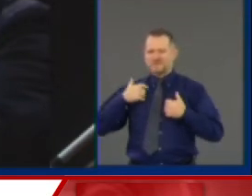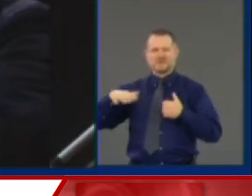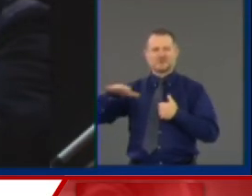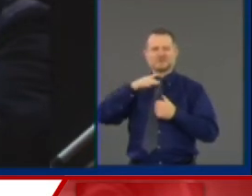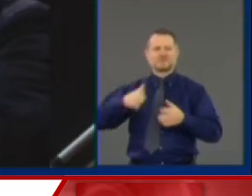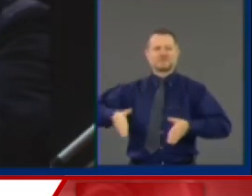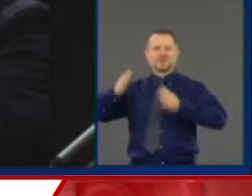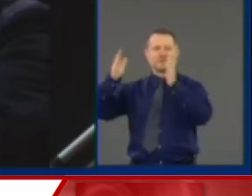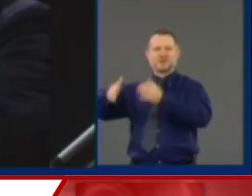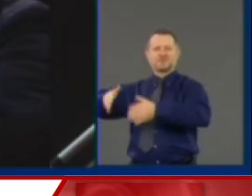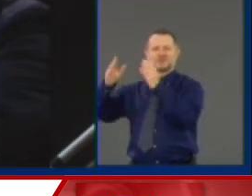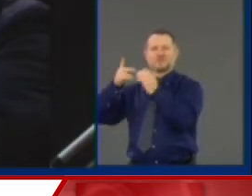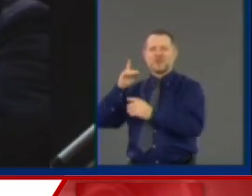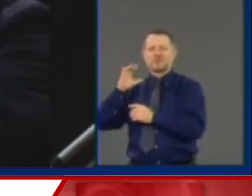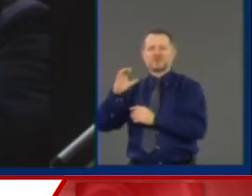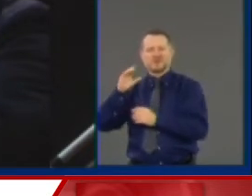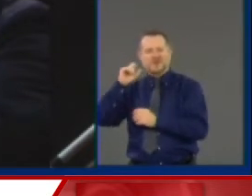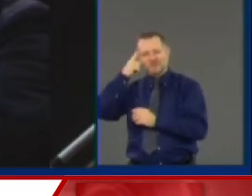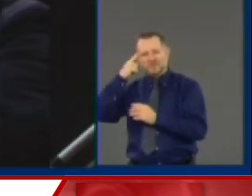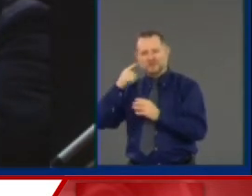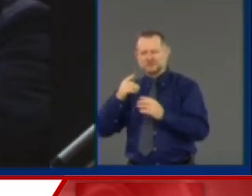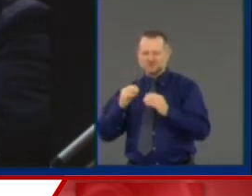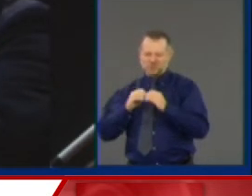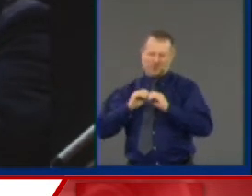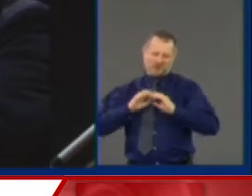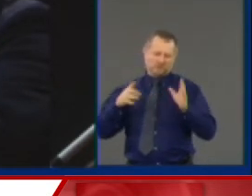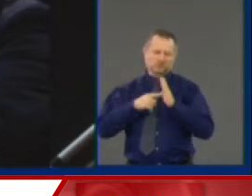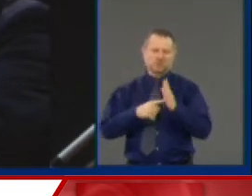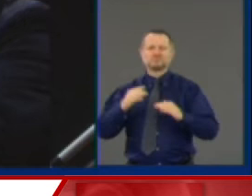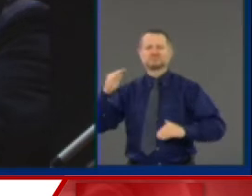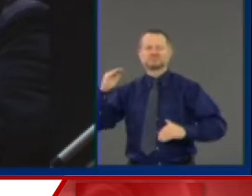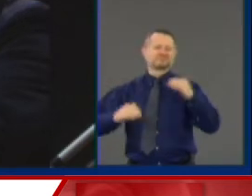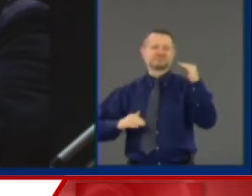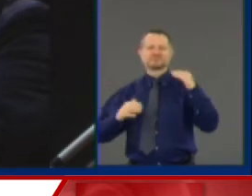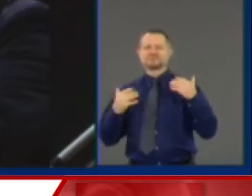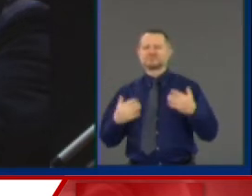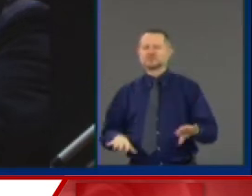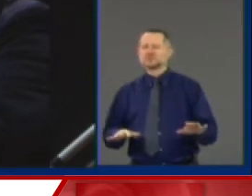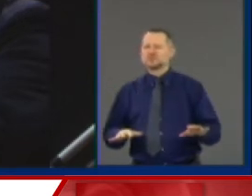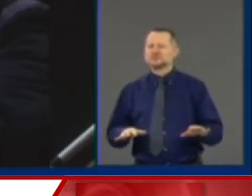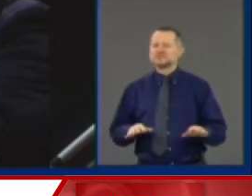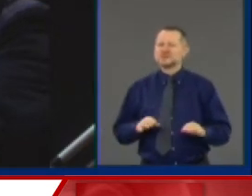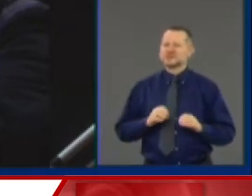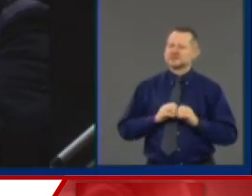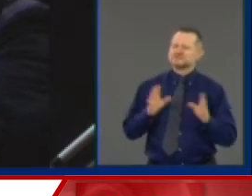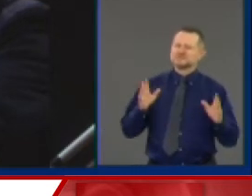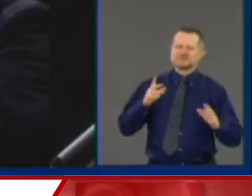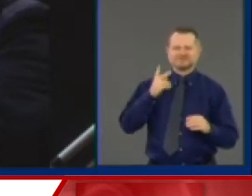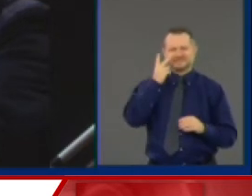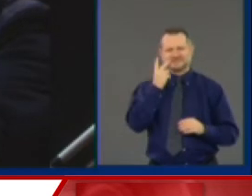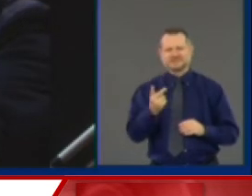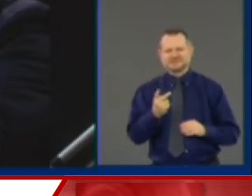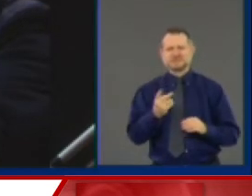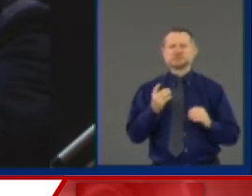Of course, this chronic institutionalized